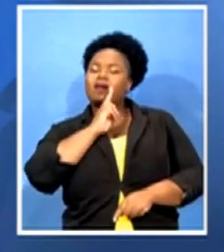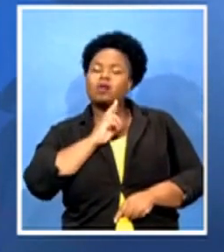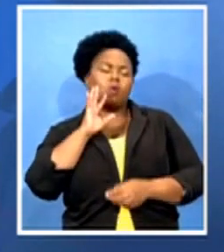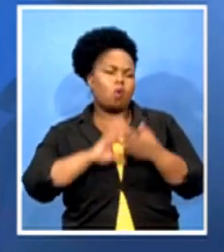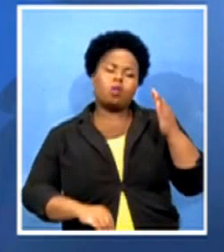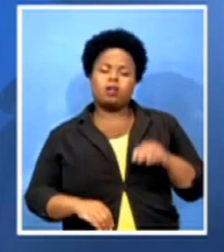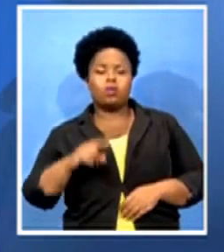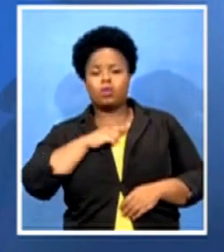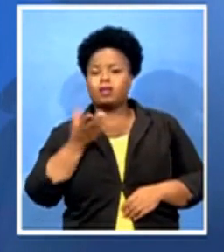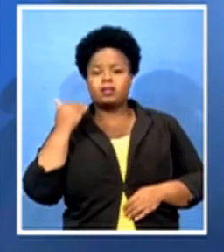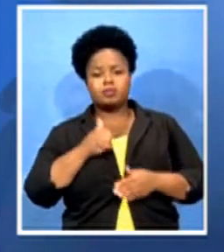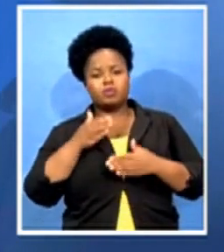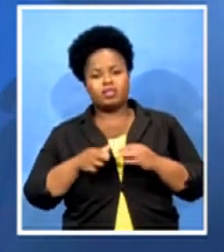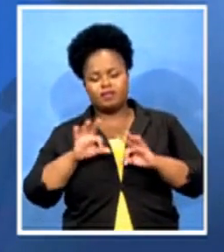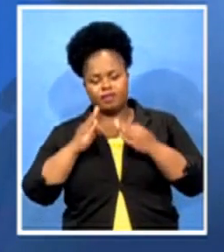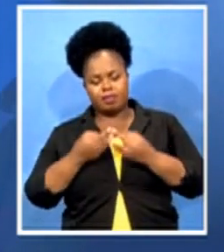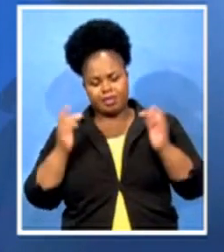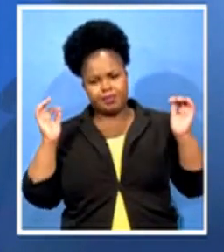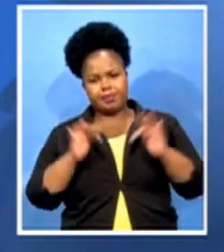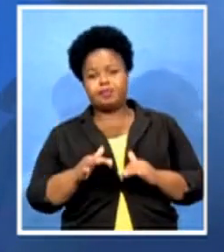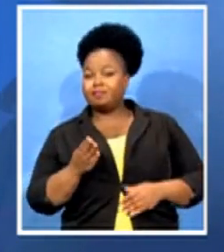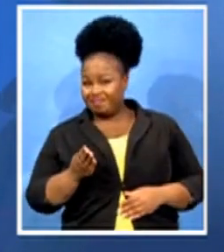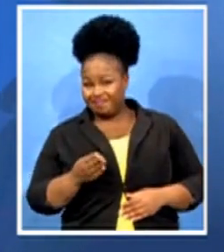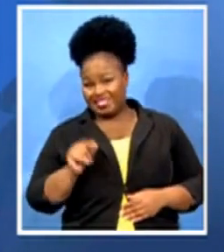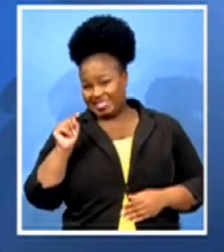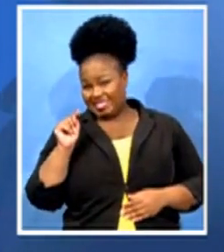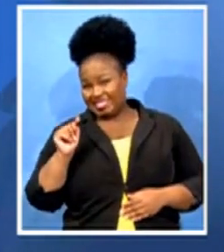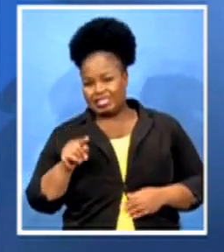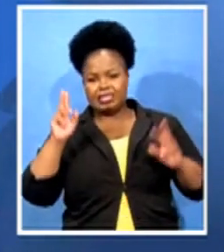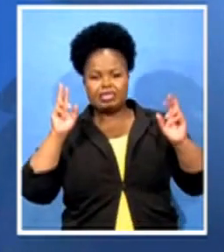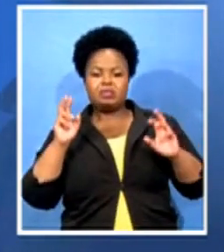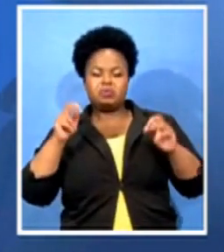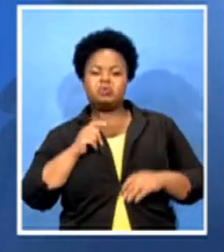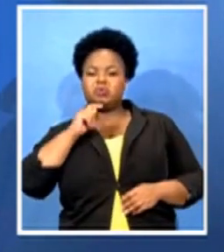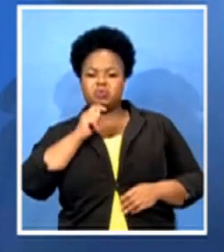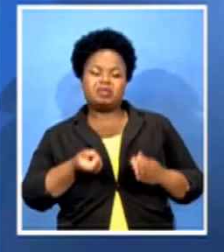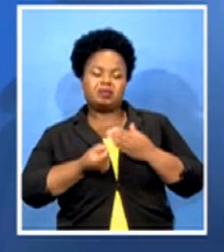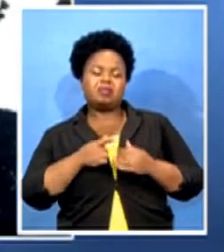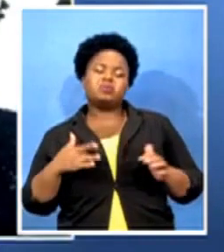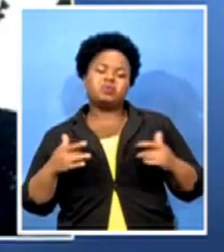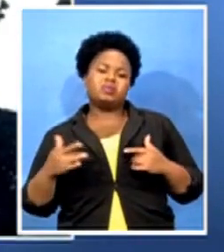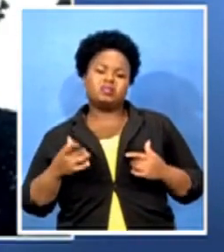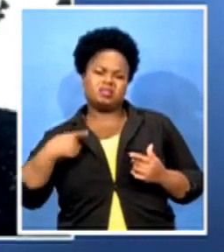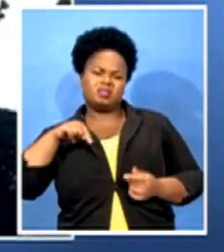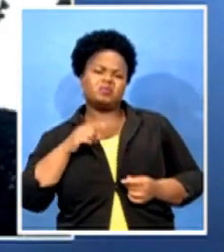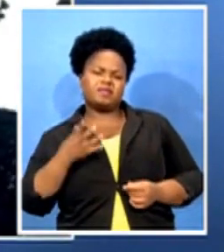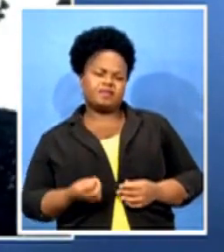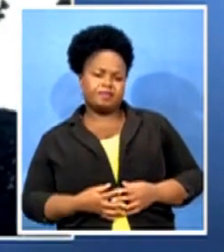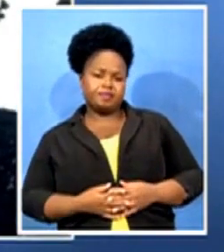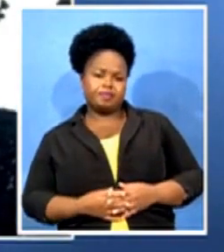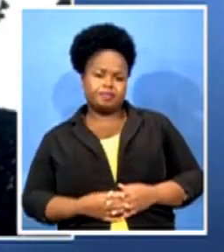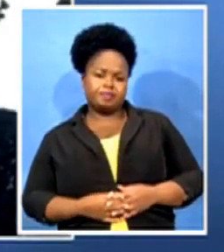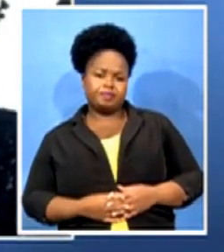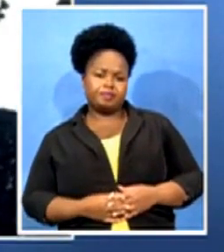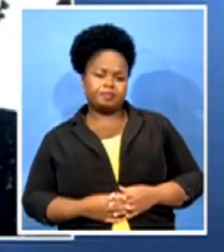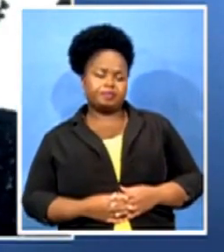gatherings. So these are the issues that are really called for concern for us as a province. Emisi, earlier on this week as well, you